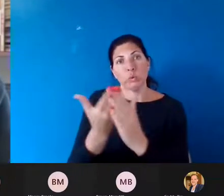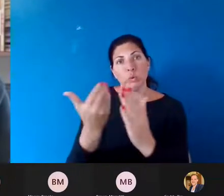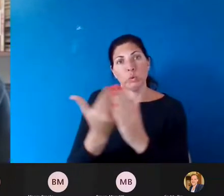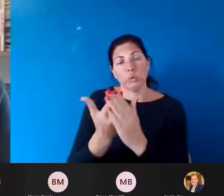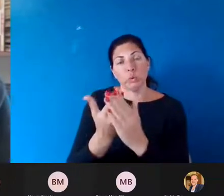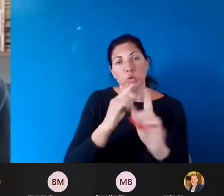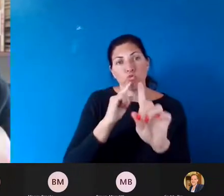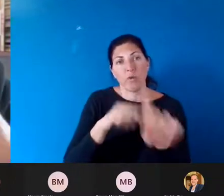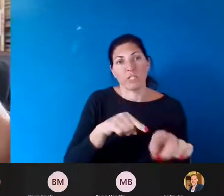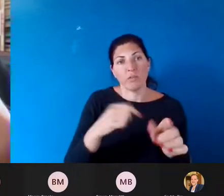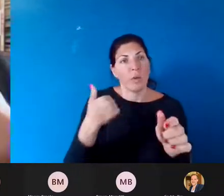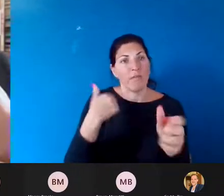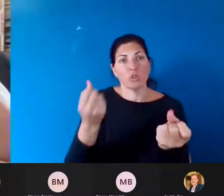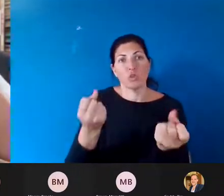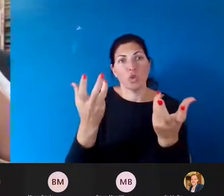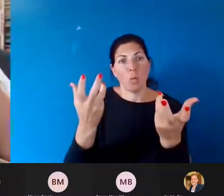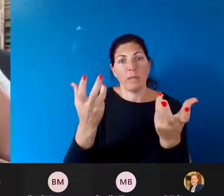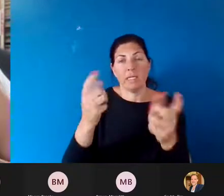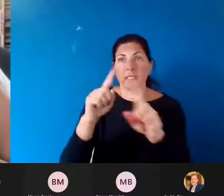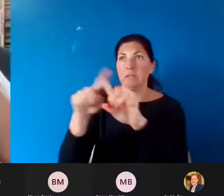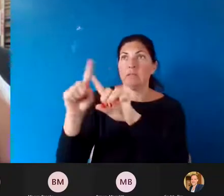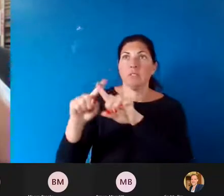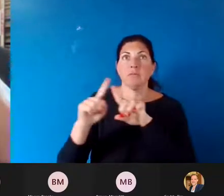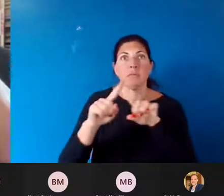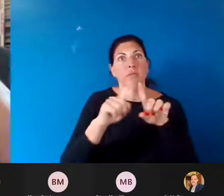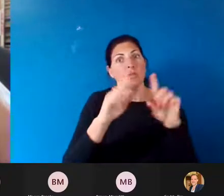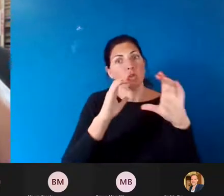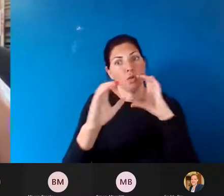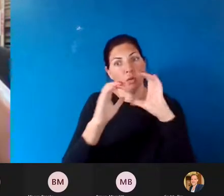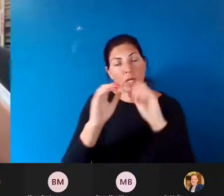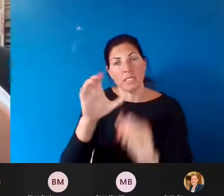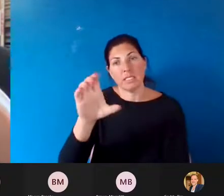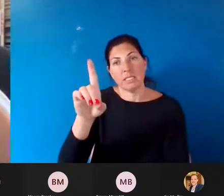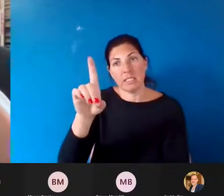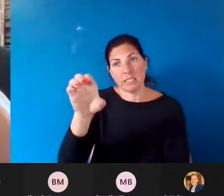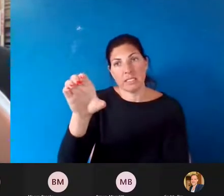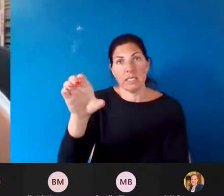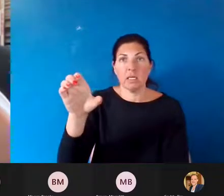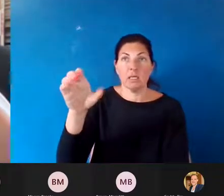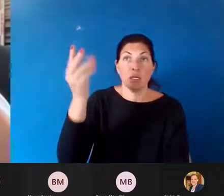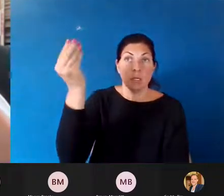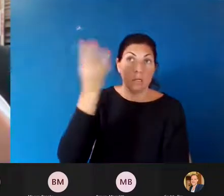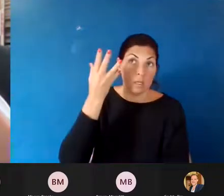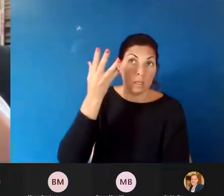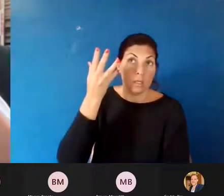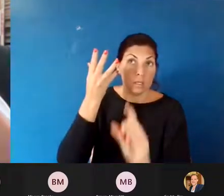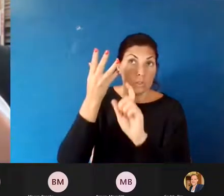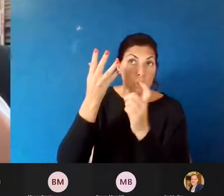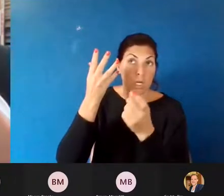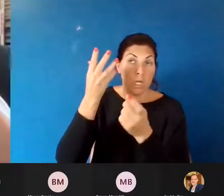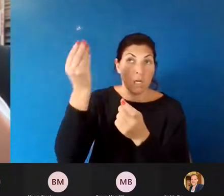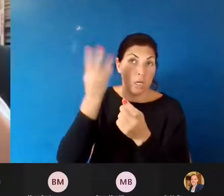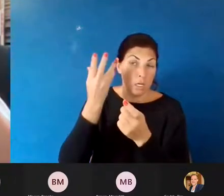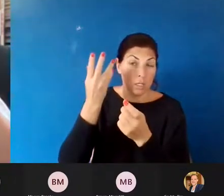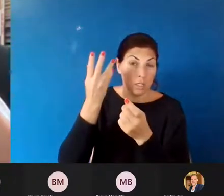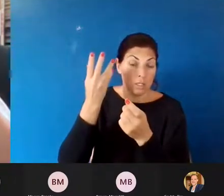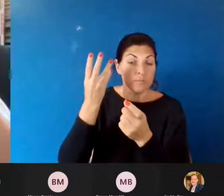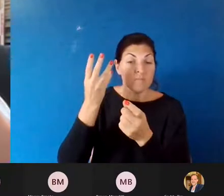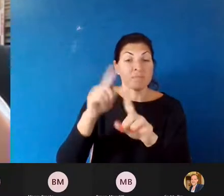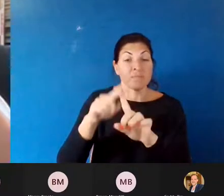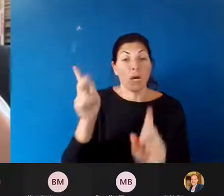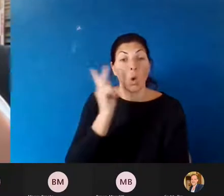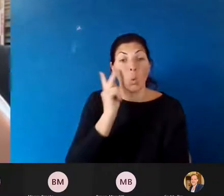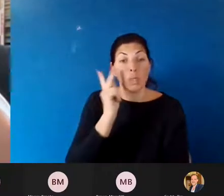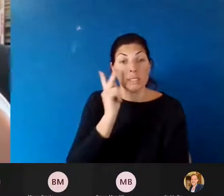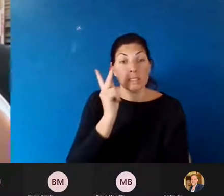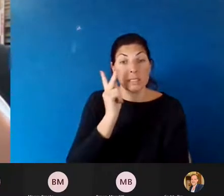so many different kinds of communications from the CDC. But we can see that there are rising